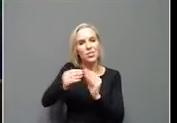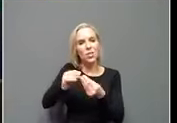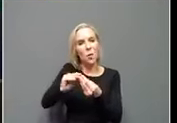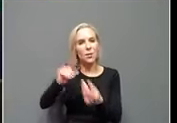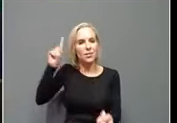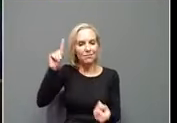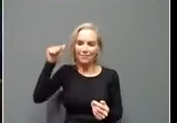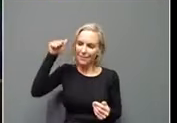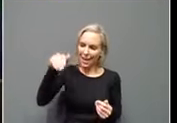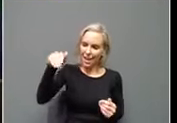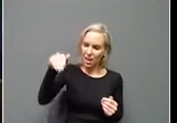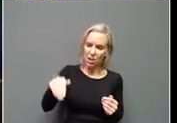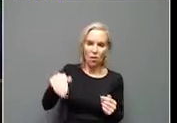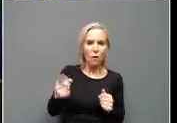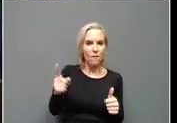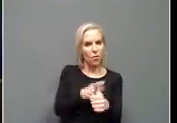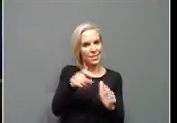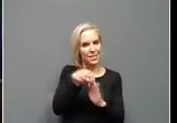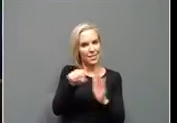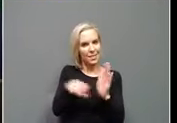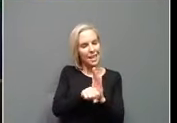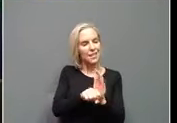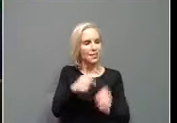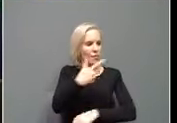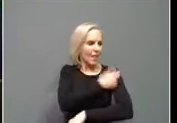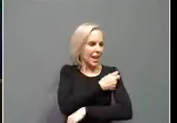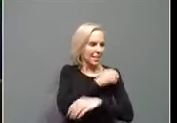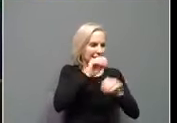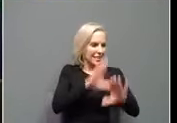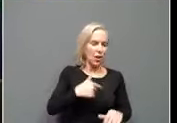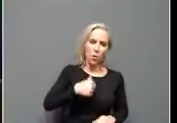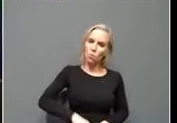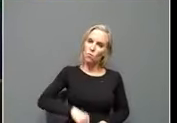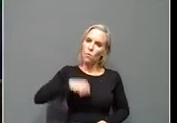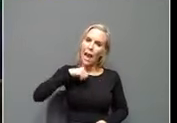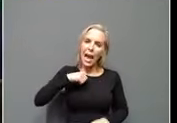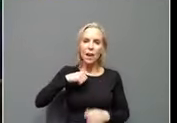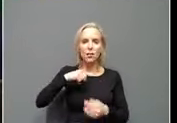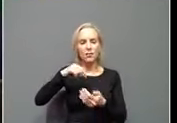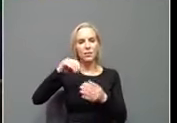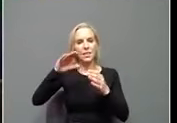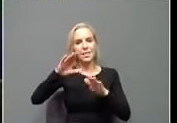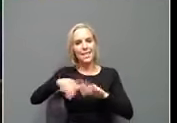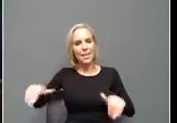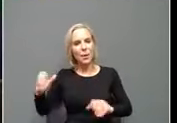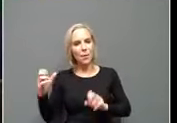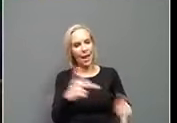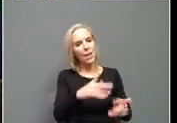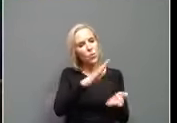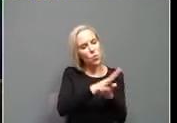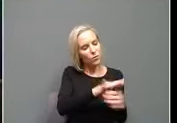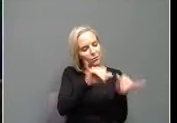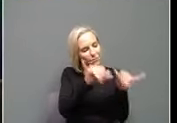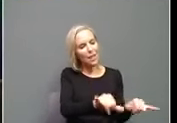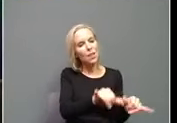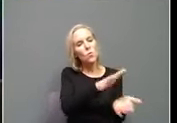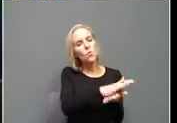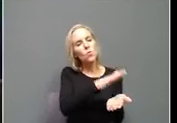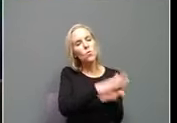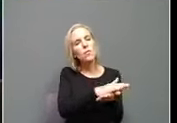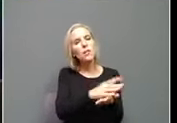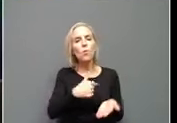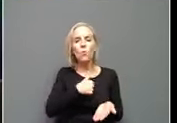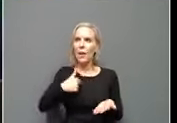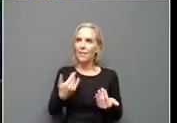vaccinate, uh, its teachers proud that we got our kids back in school and we want to keep them there. And we have an economy